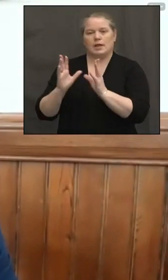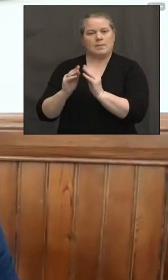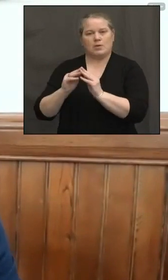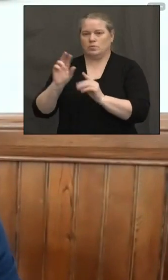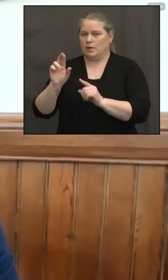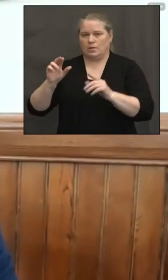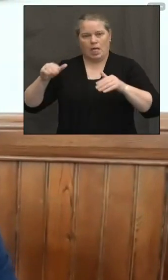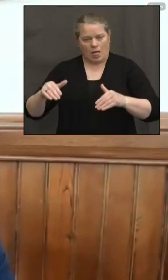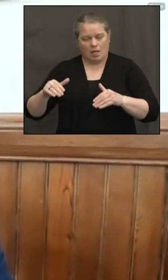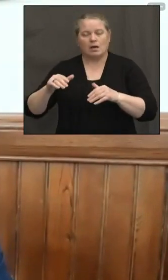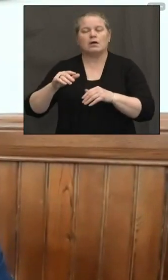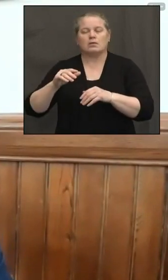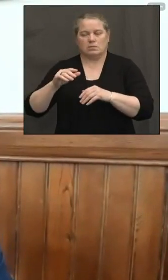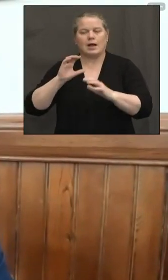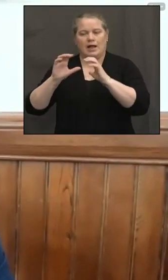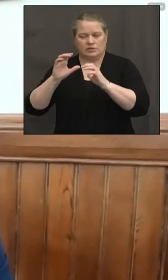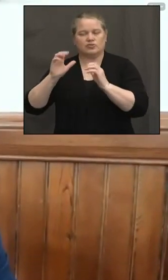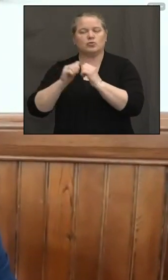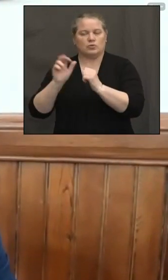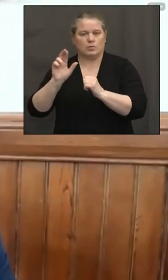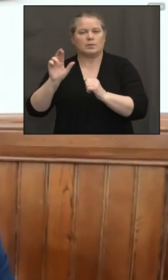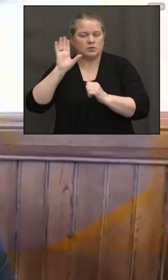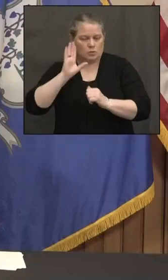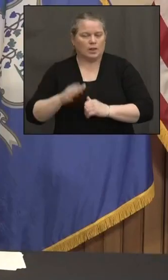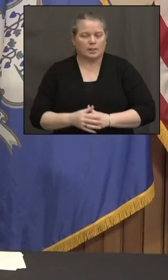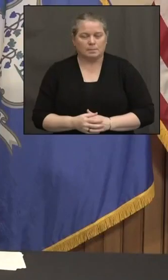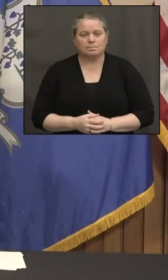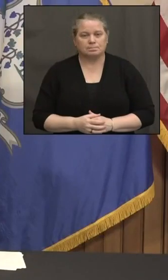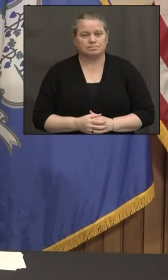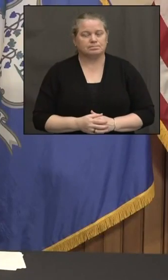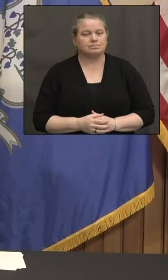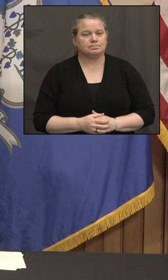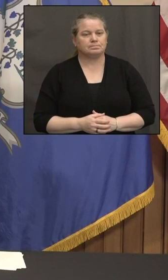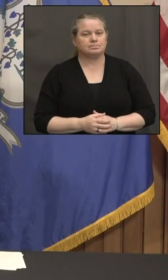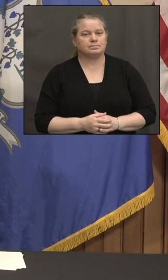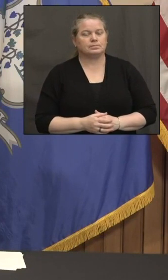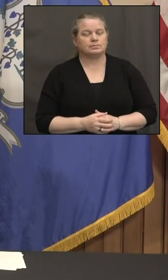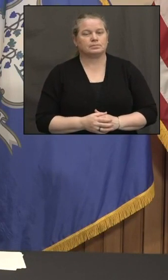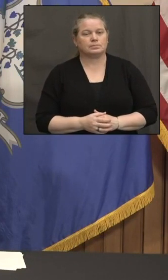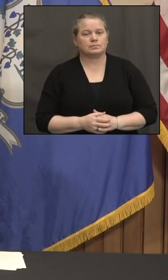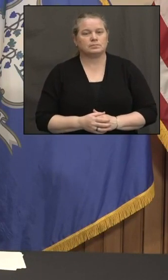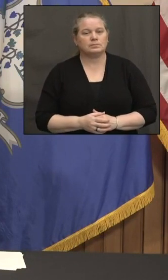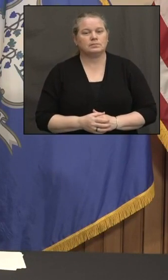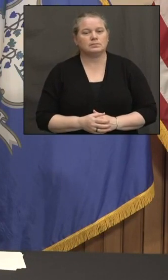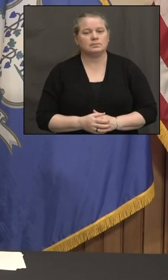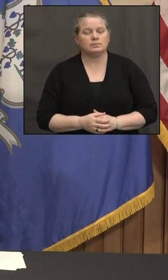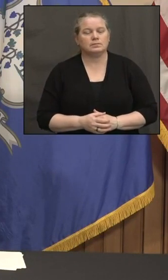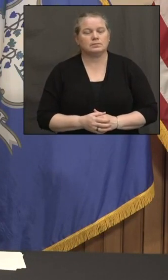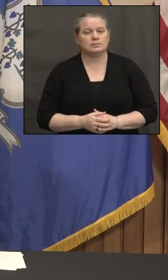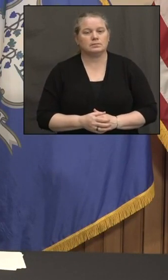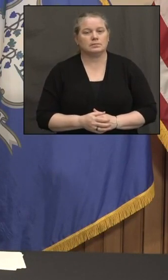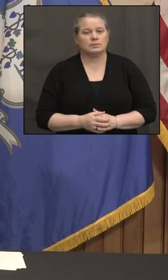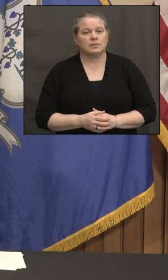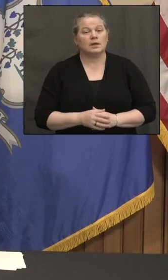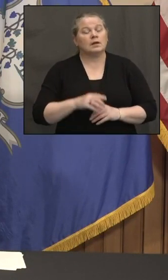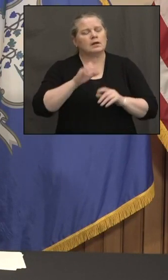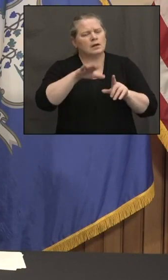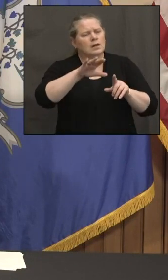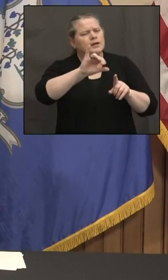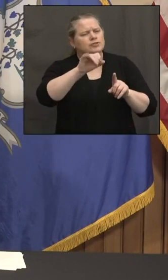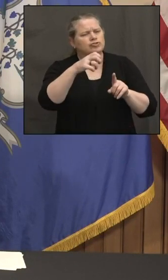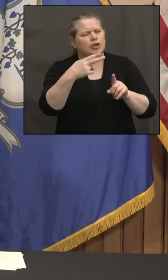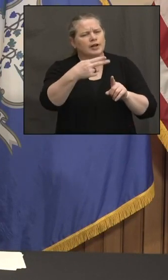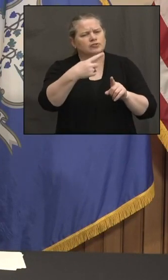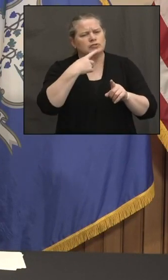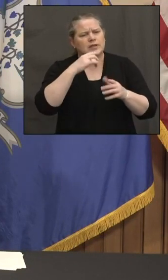Republicans, but we will be in conversations with the Republicans. Gotcha. Uh, you said, Josh, you said earlier that, uh,